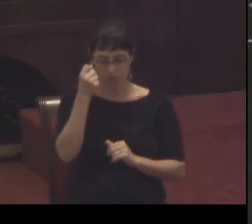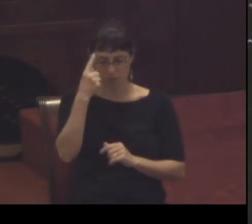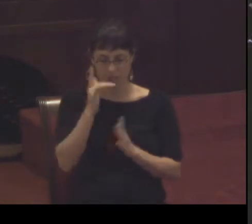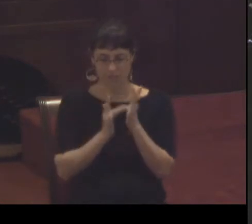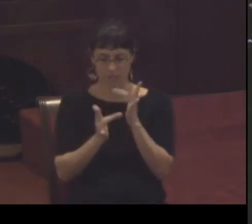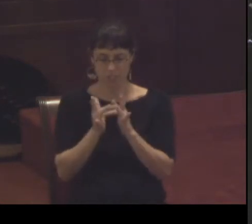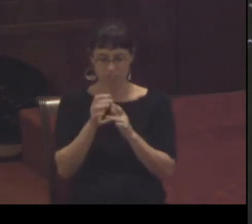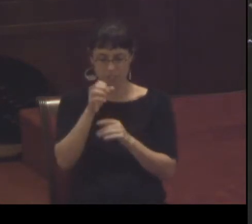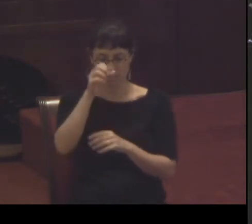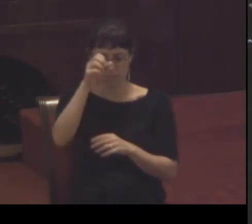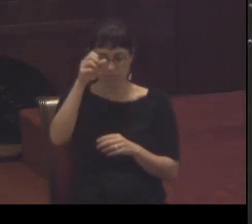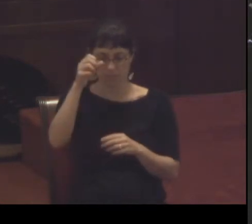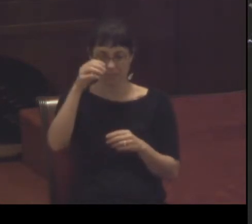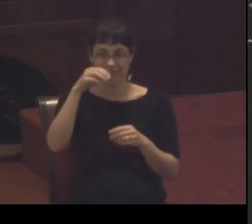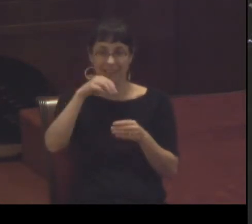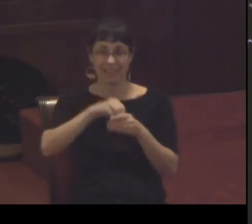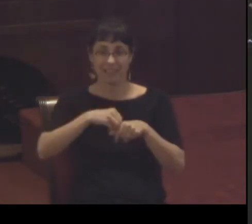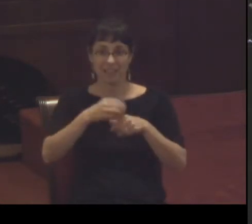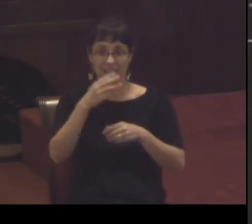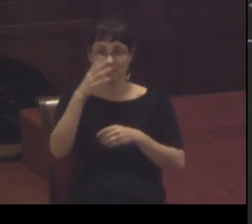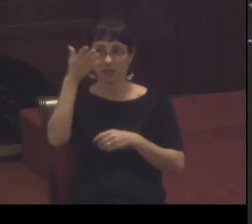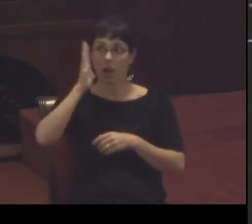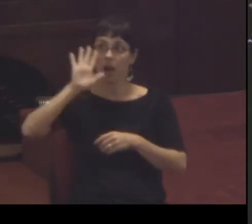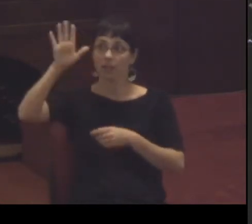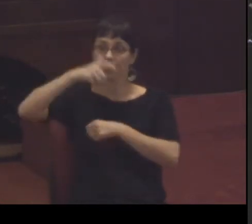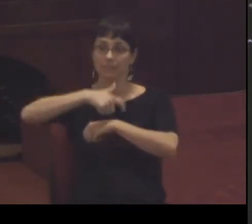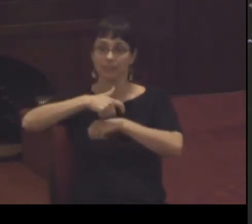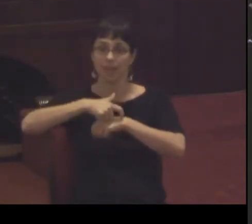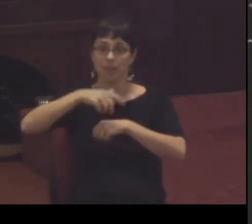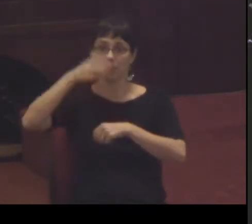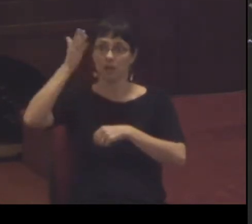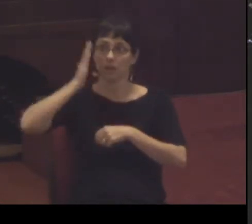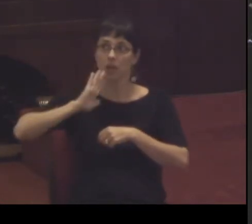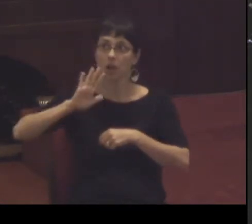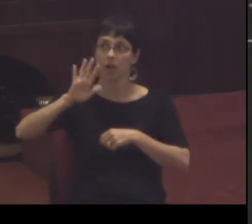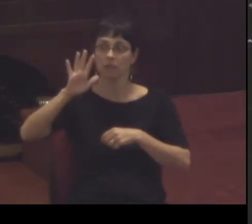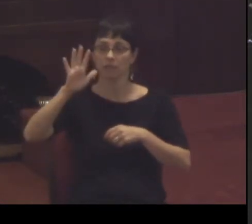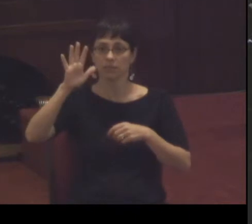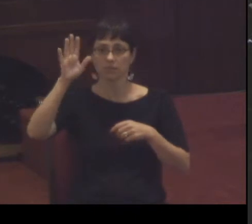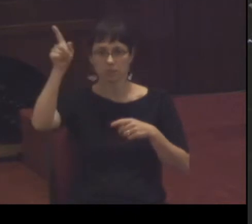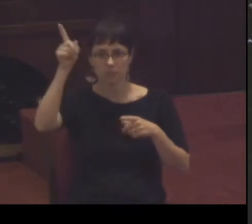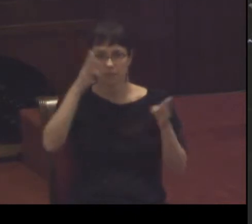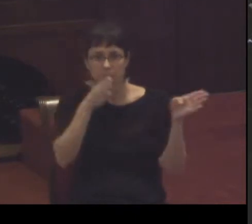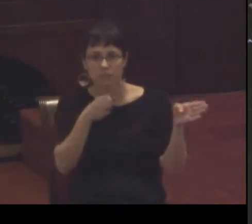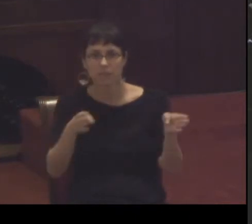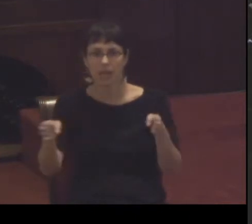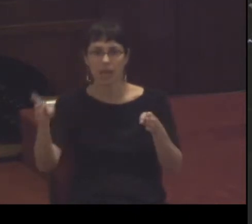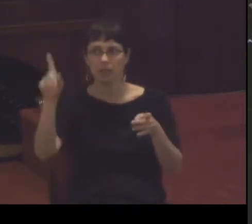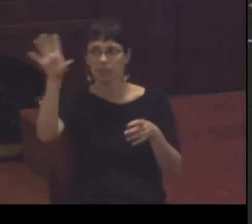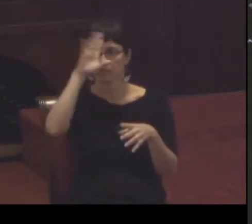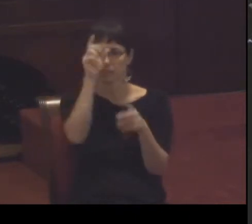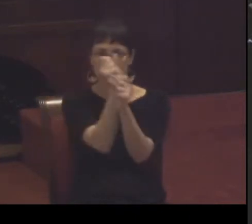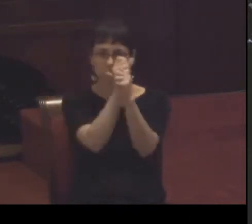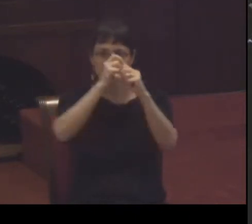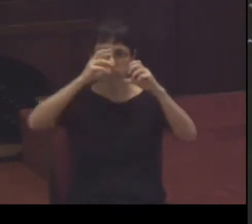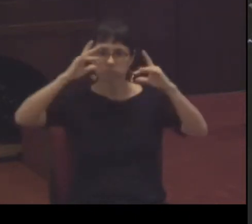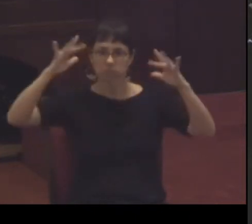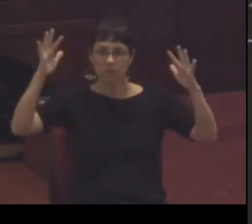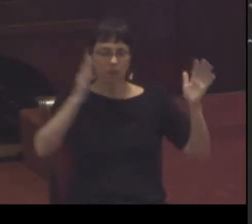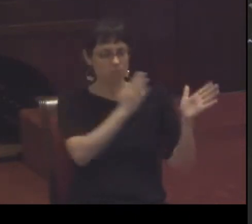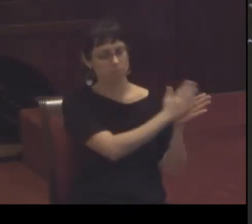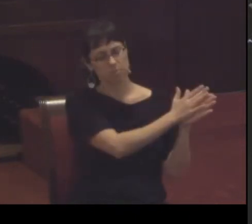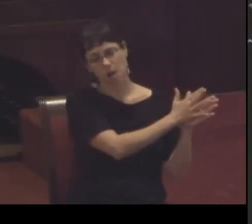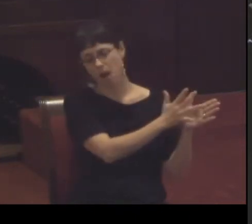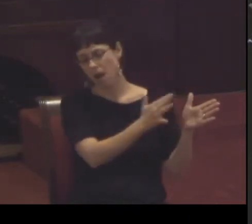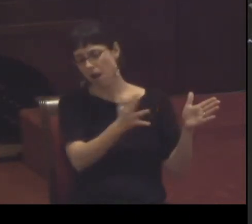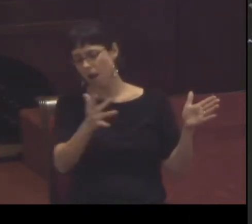that however you are to understand Jesus you have to understand him in this grand picture before the manger in